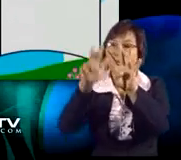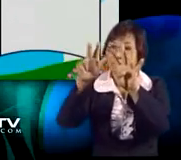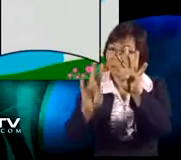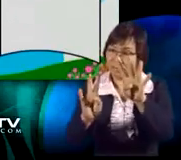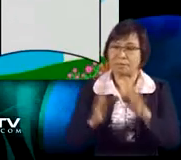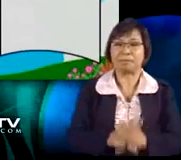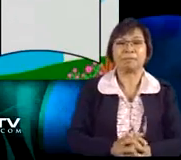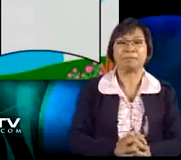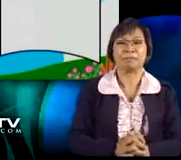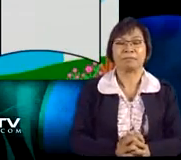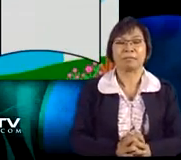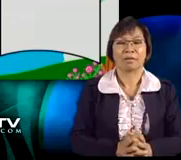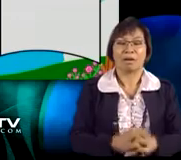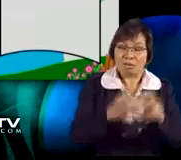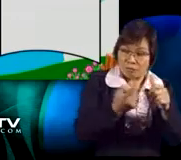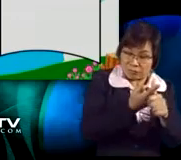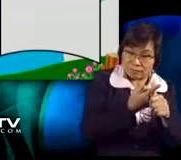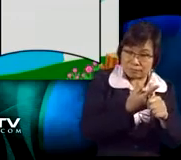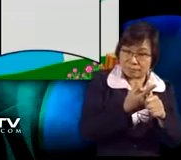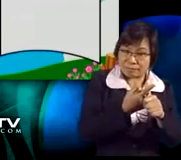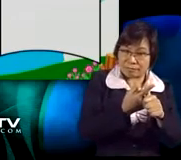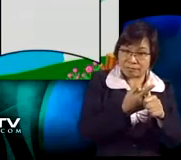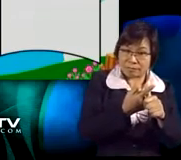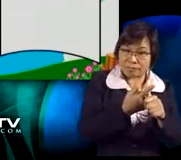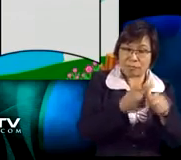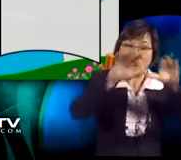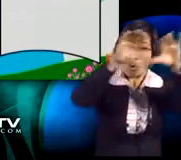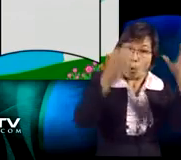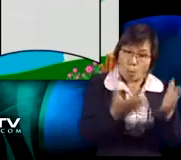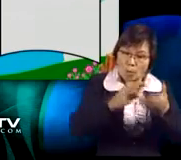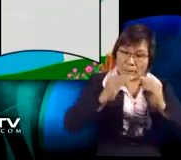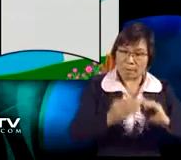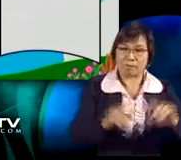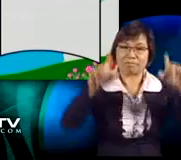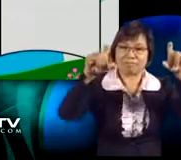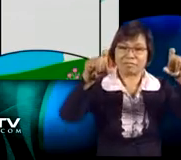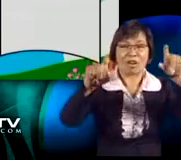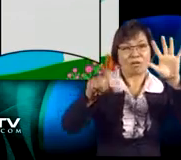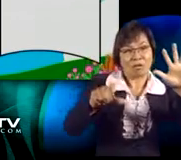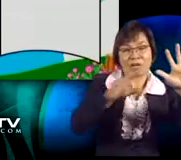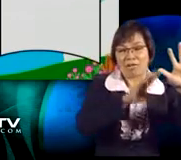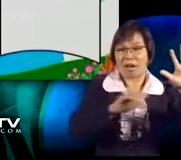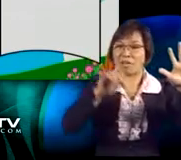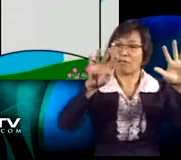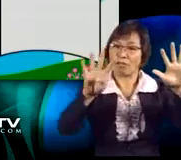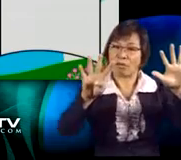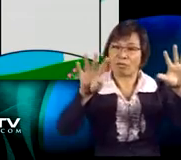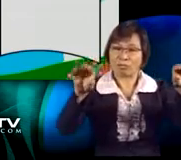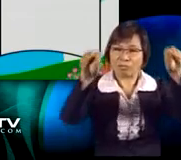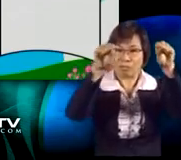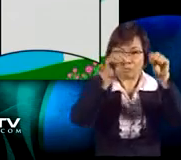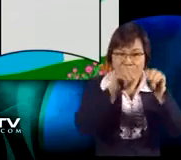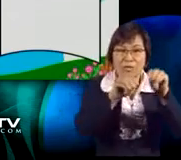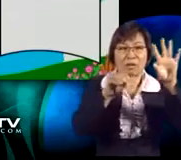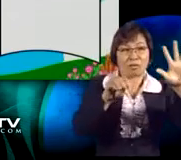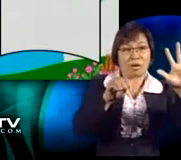7ths to 4 and 3 7ths. First, we find the sum of the whole numbers.